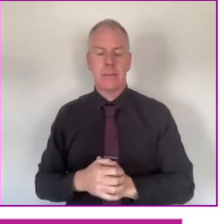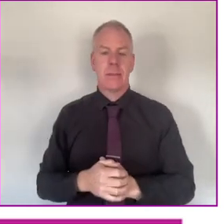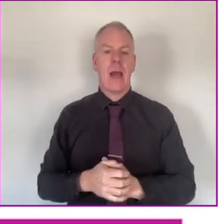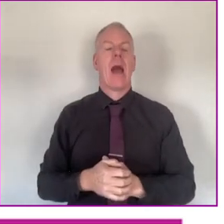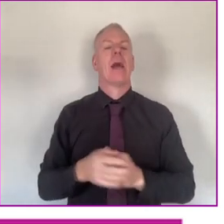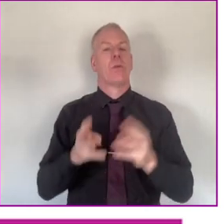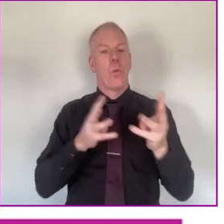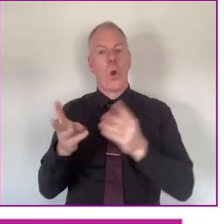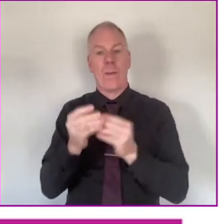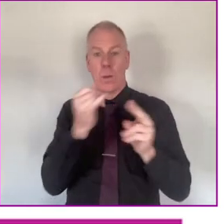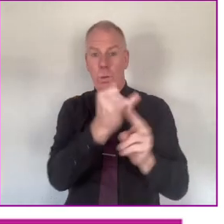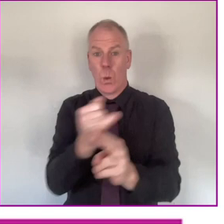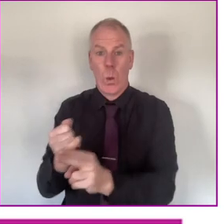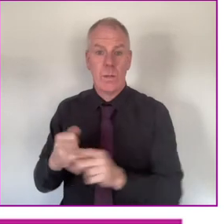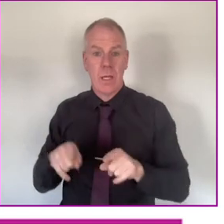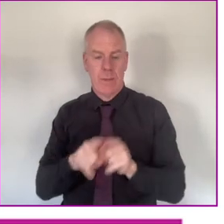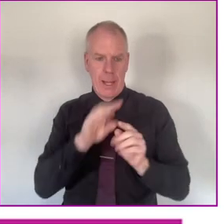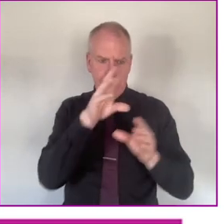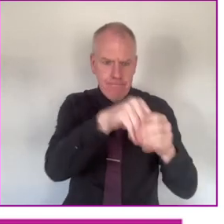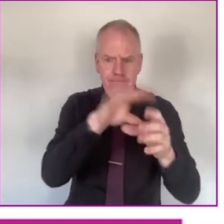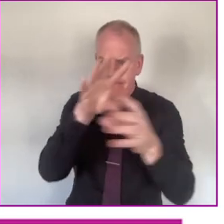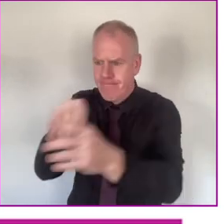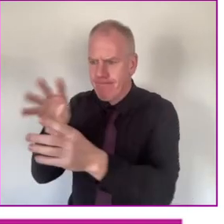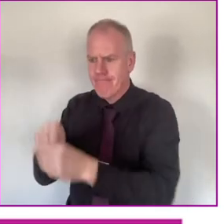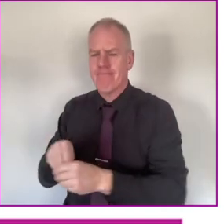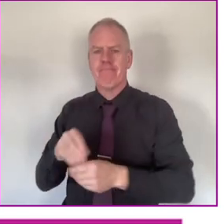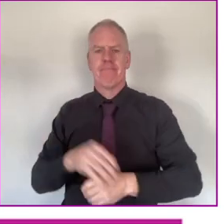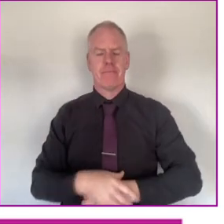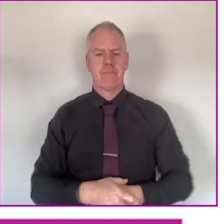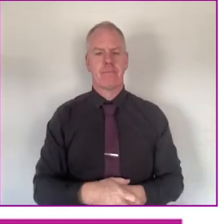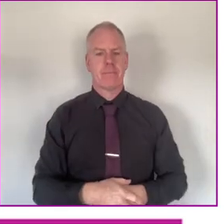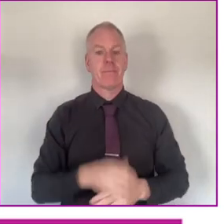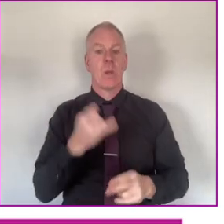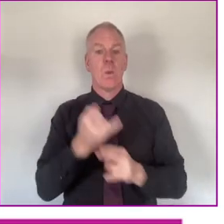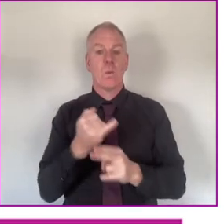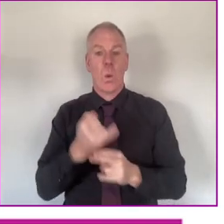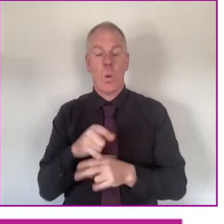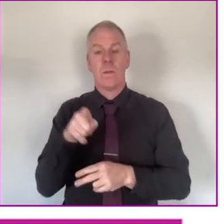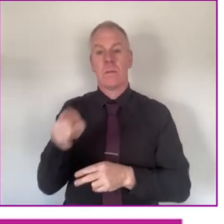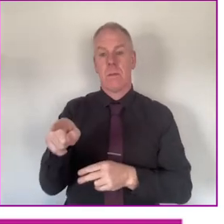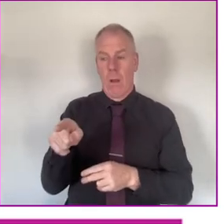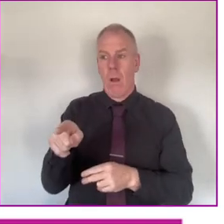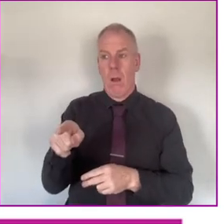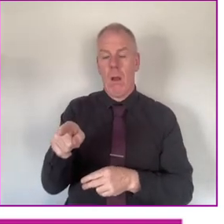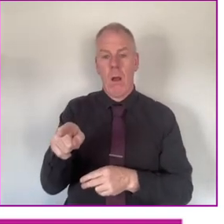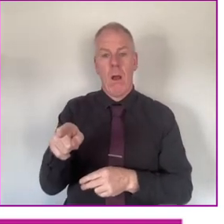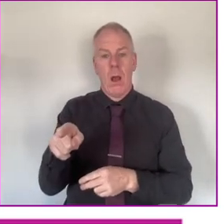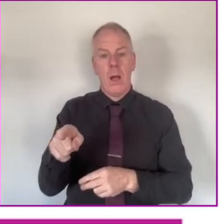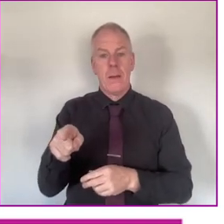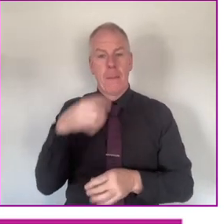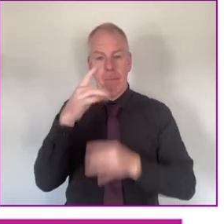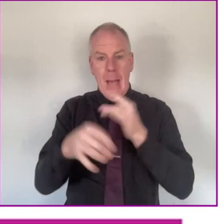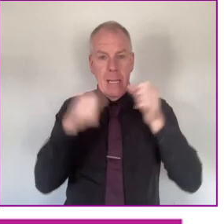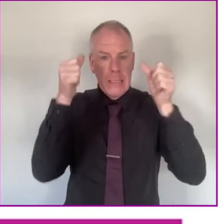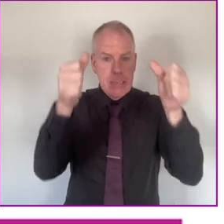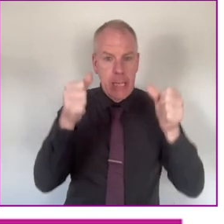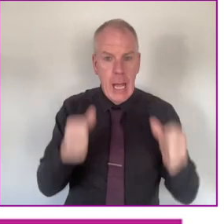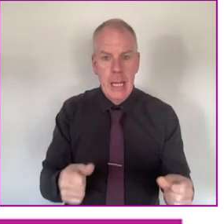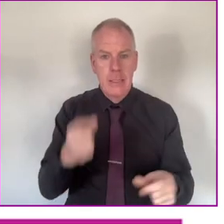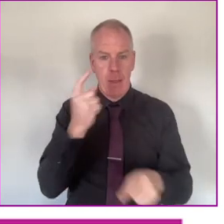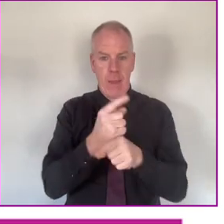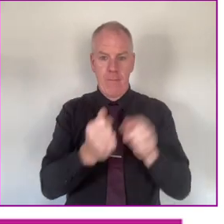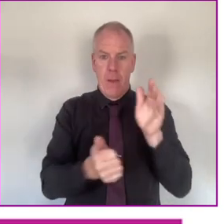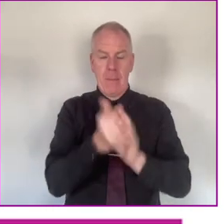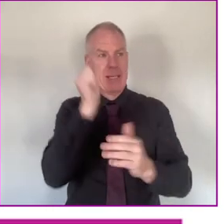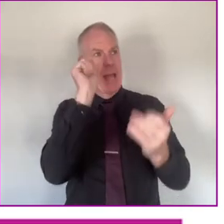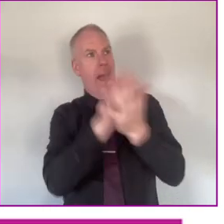and we worked with the schools. So schools came out, and they did signs